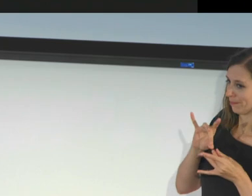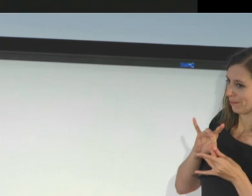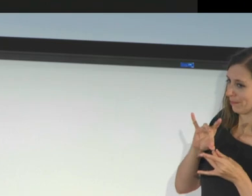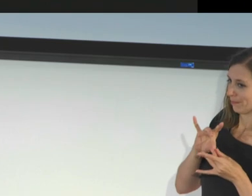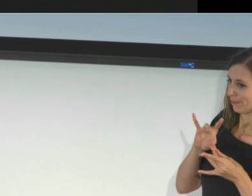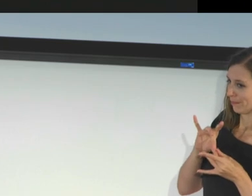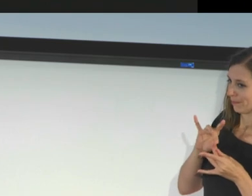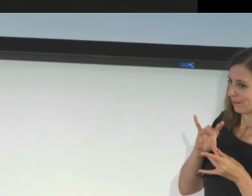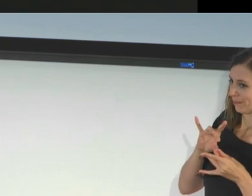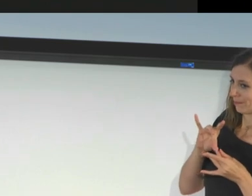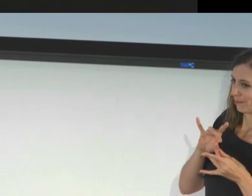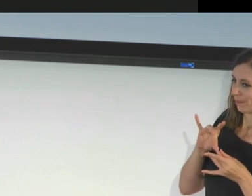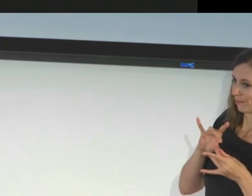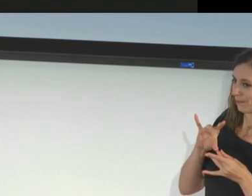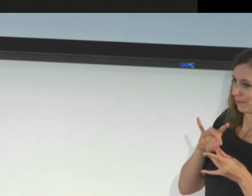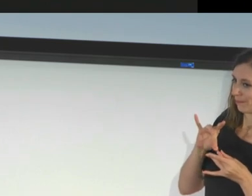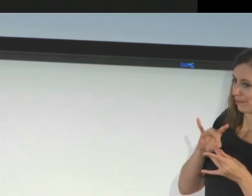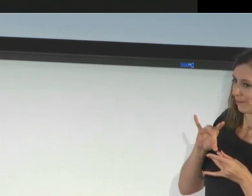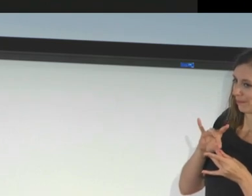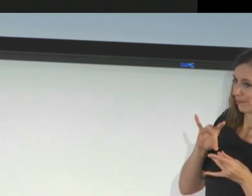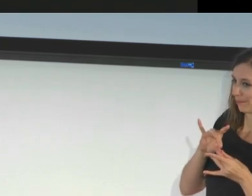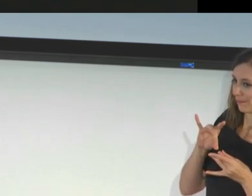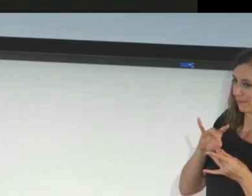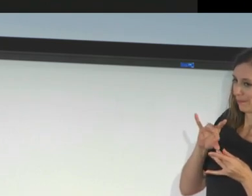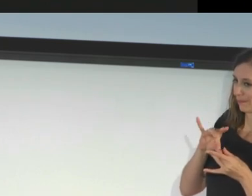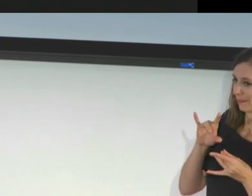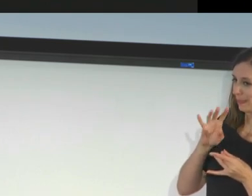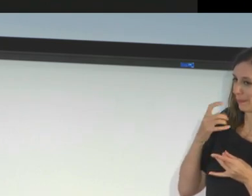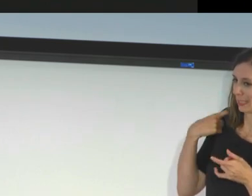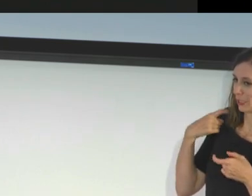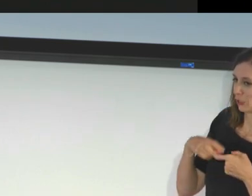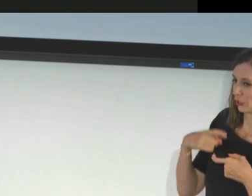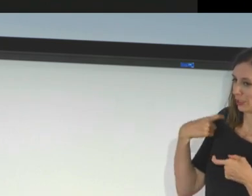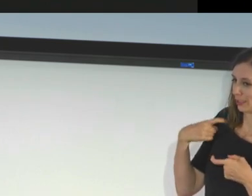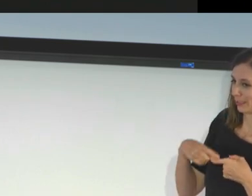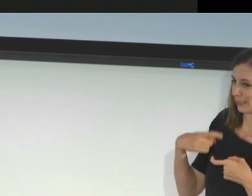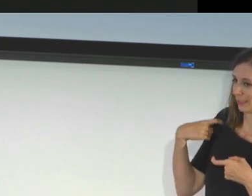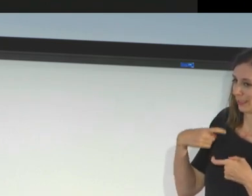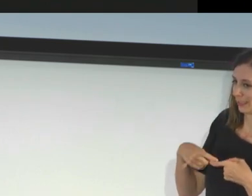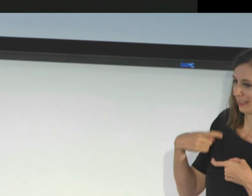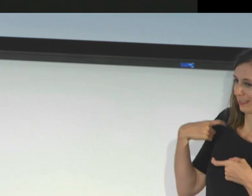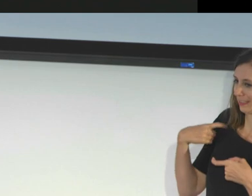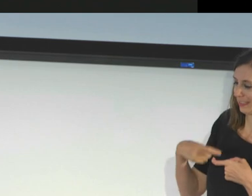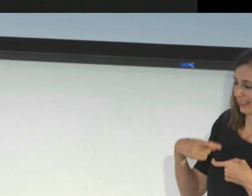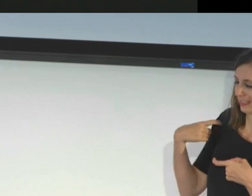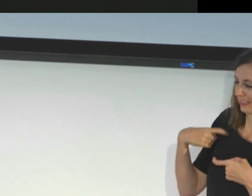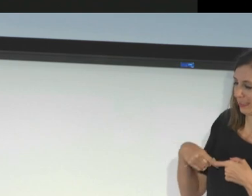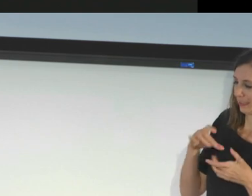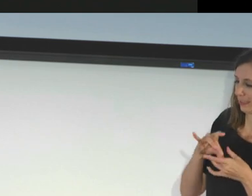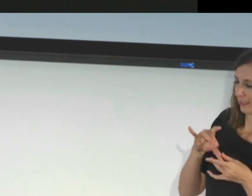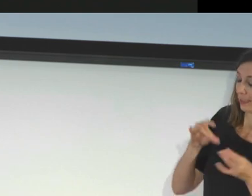Aquí aprendiendo sobre accesibilidad en los entornos virtuales.